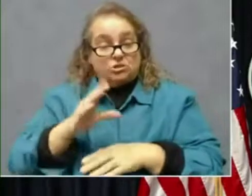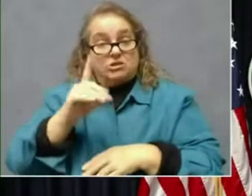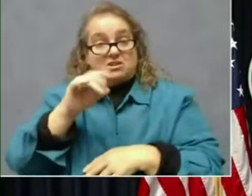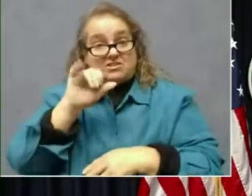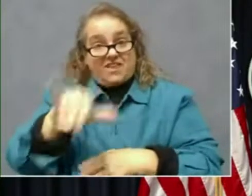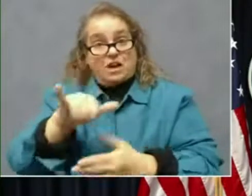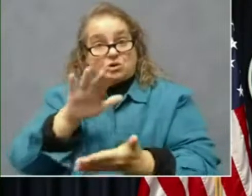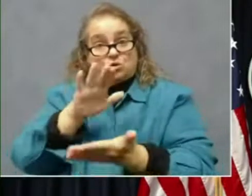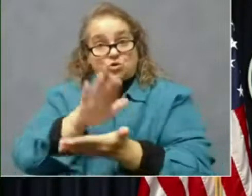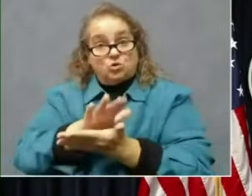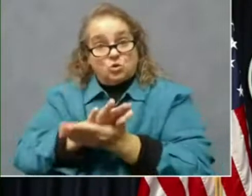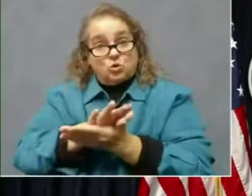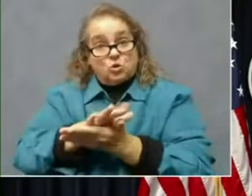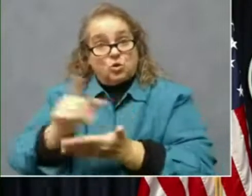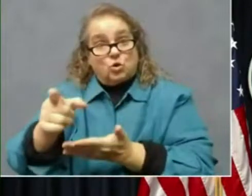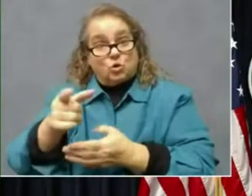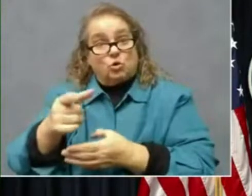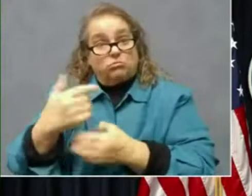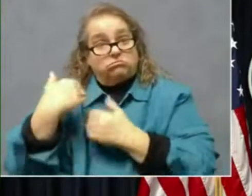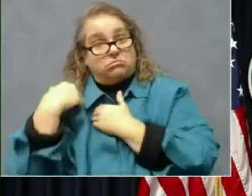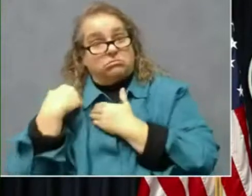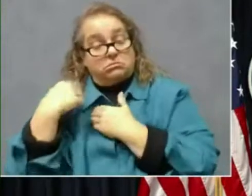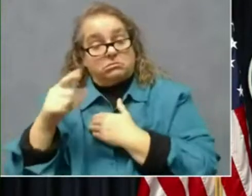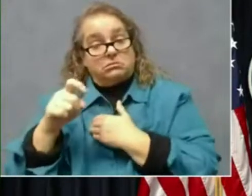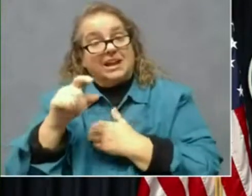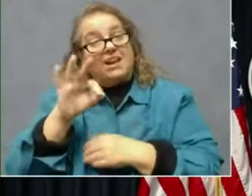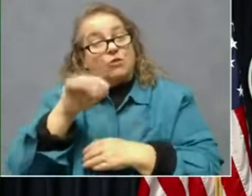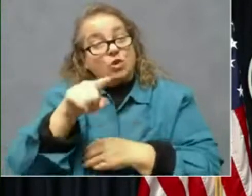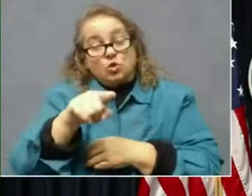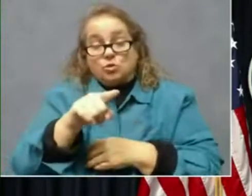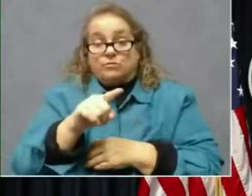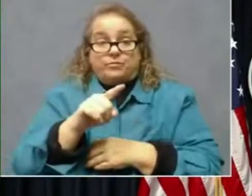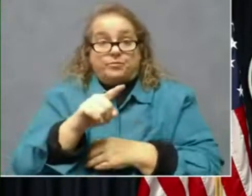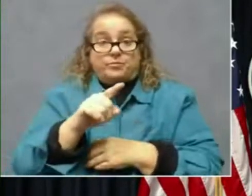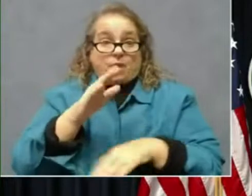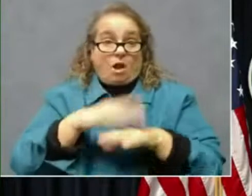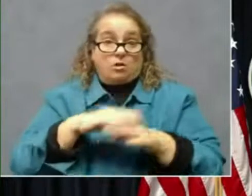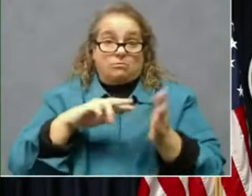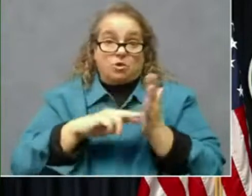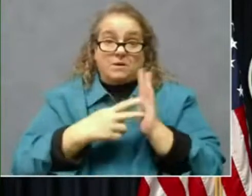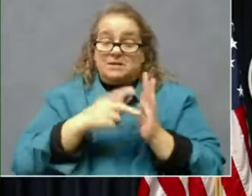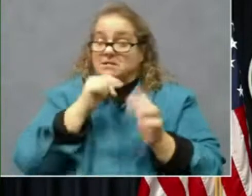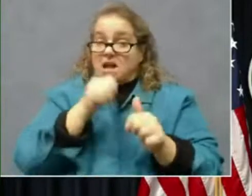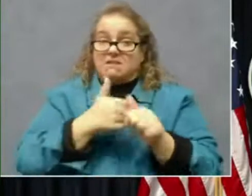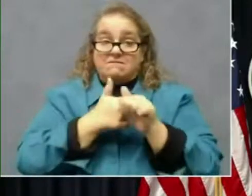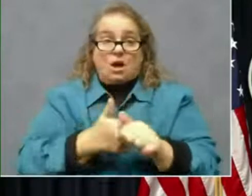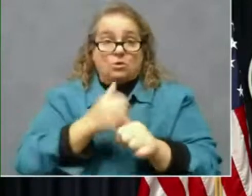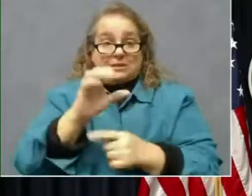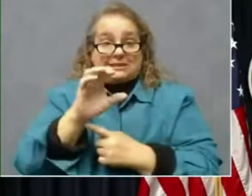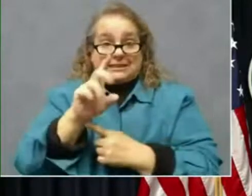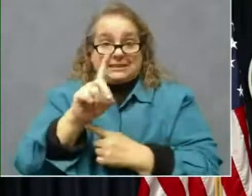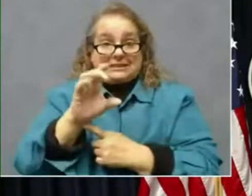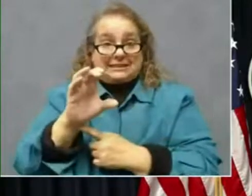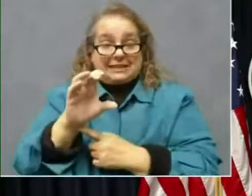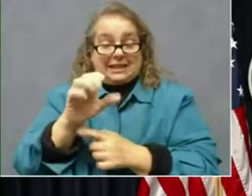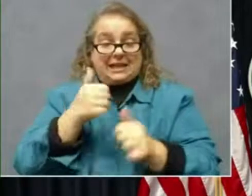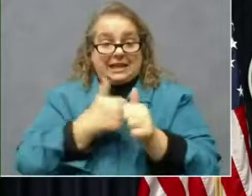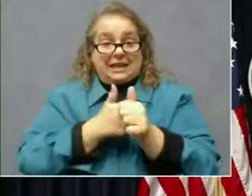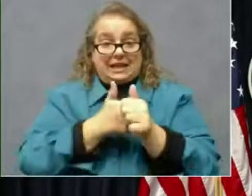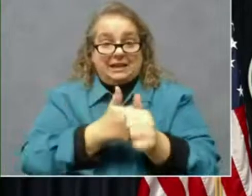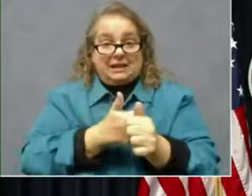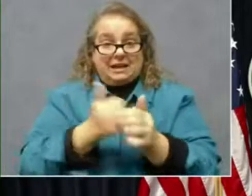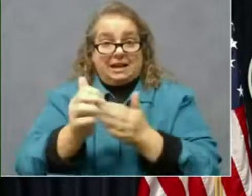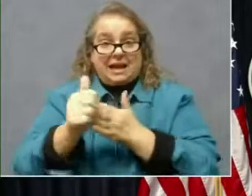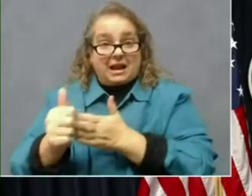fail to follow the CDC guidelines, then yes. Whether what the mens